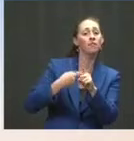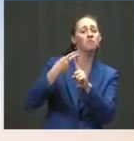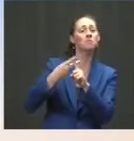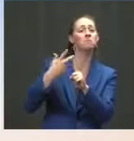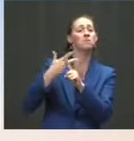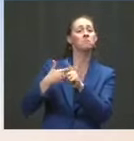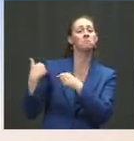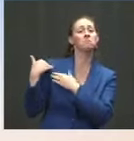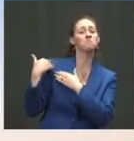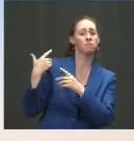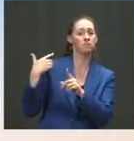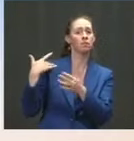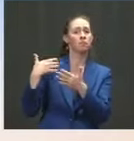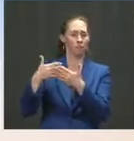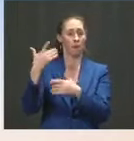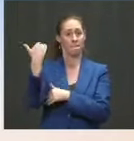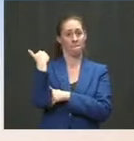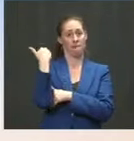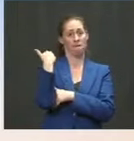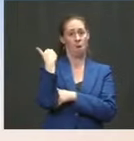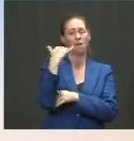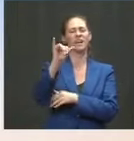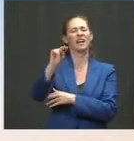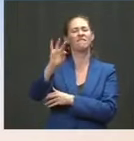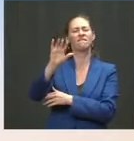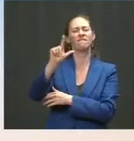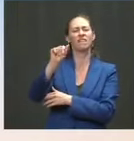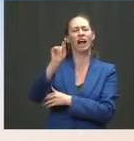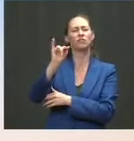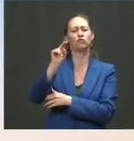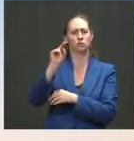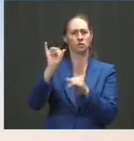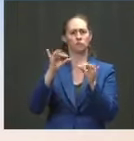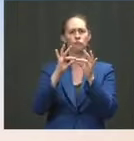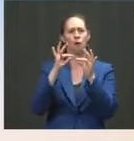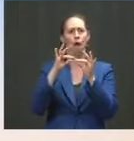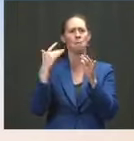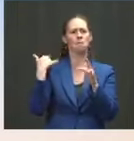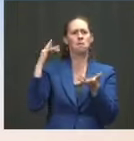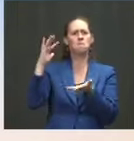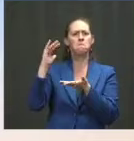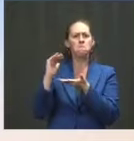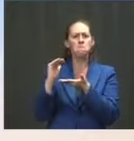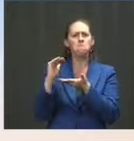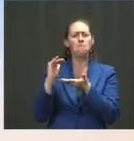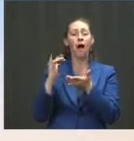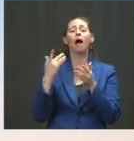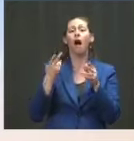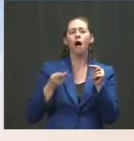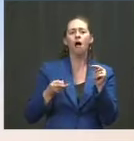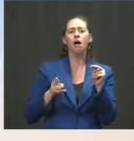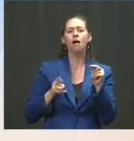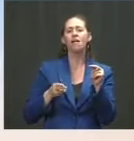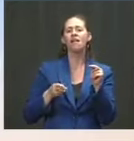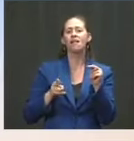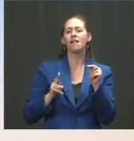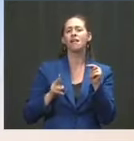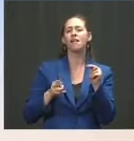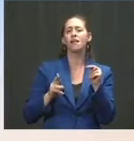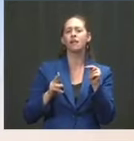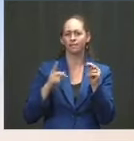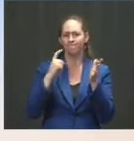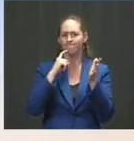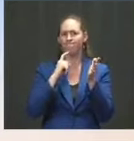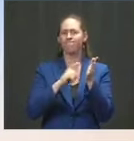expectations but it decelerated from last month and even from the month prior so over the last couple of